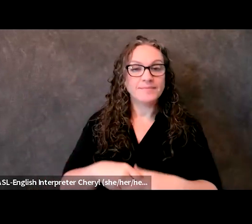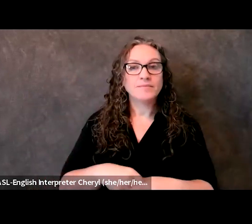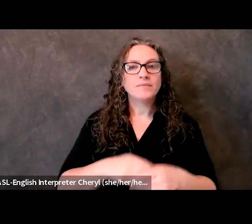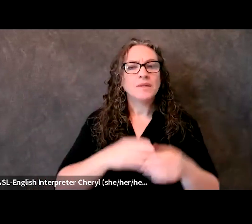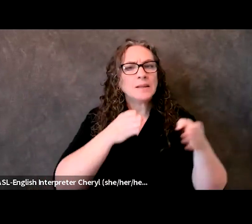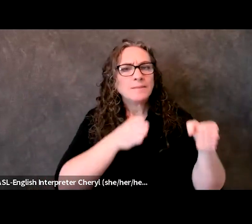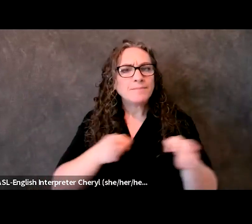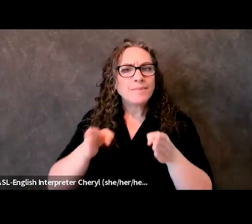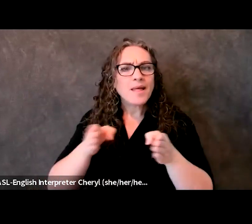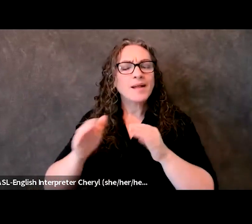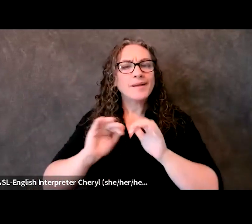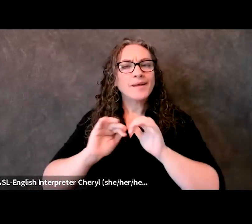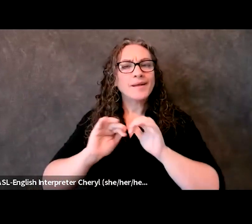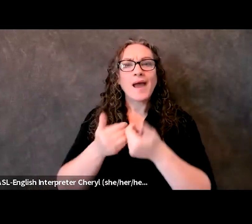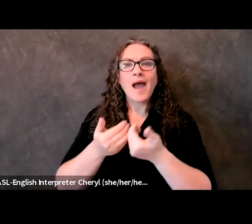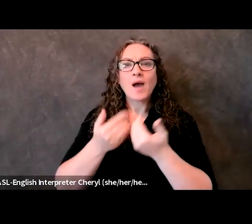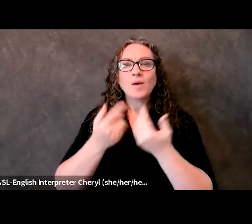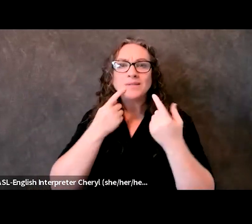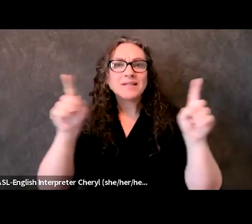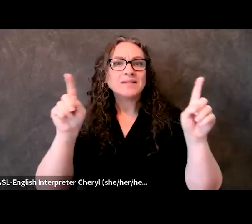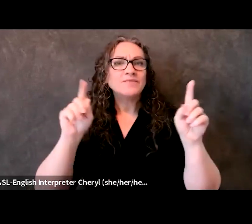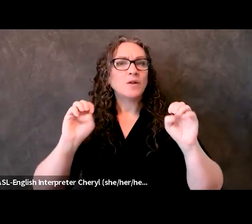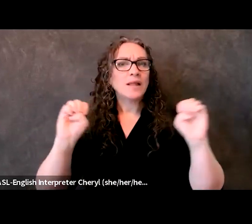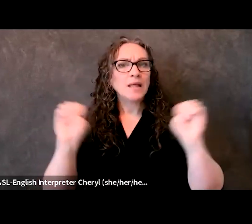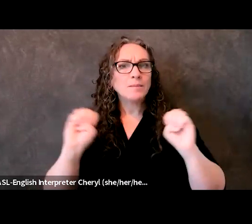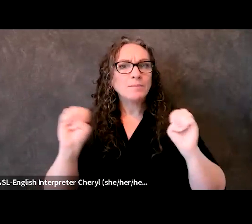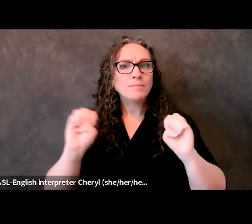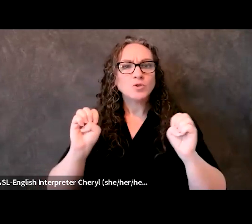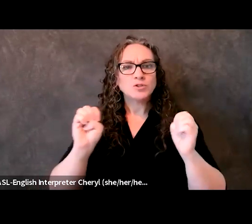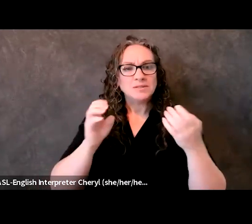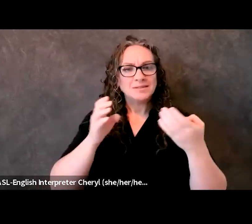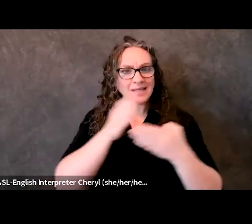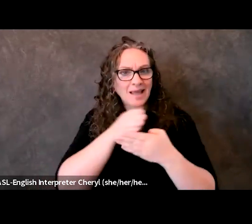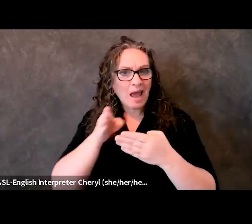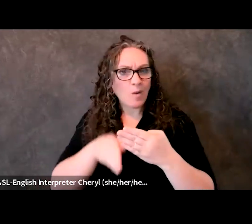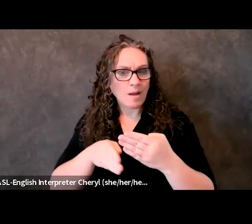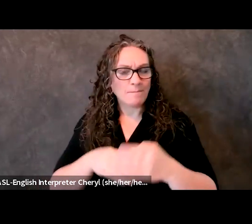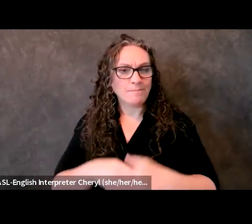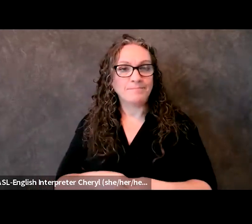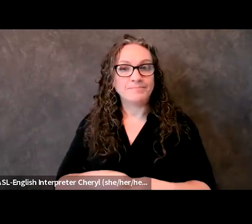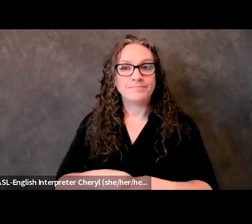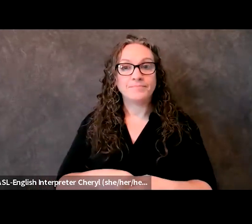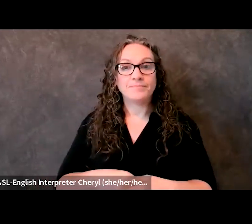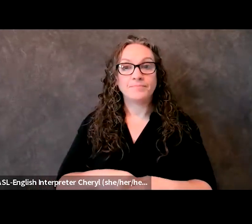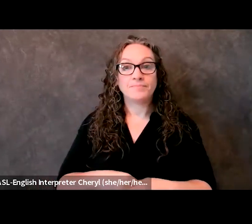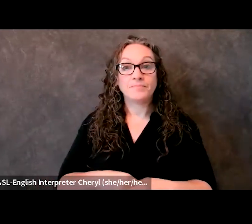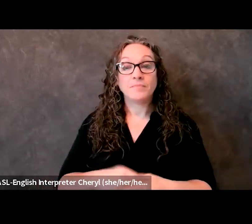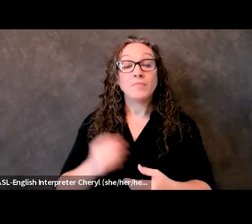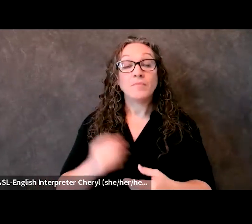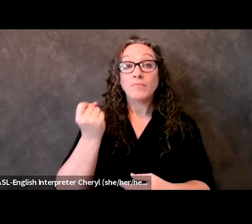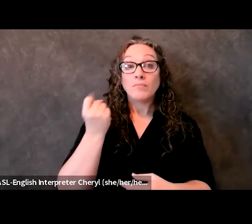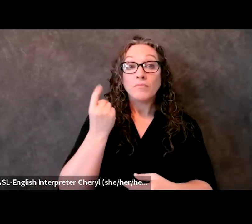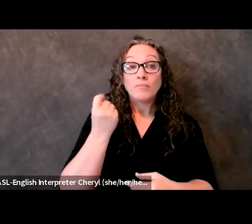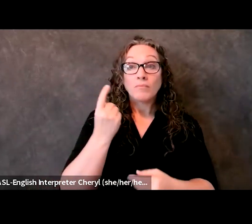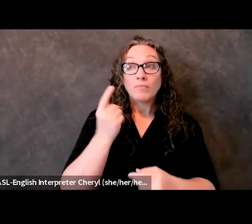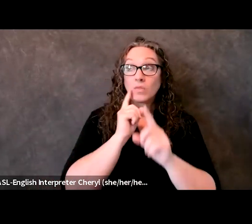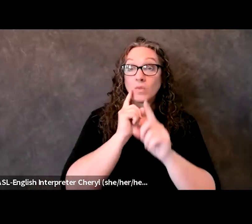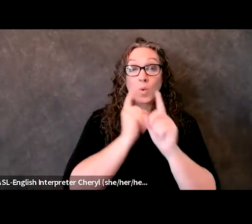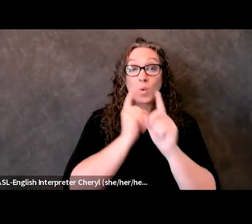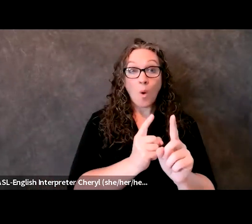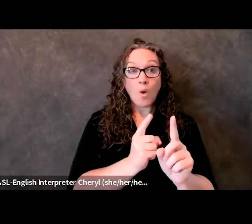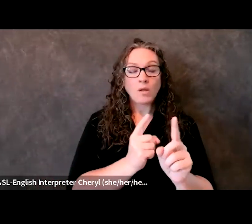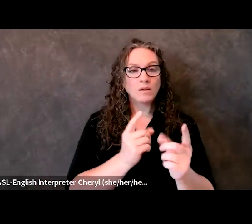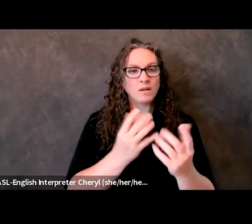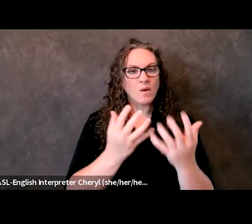Emergency Evacuation Outcomes. The aim is to empower local